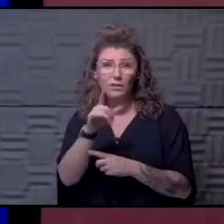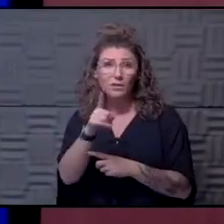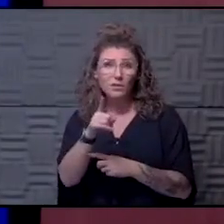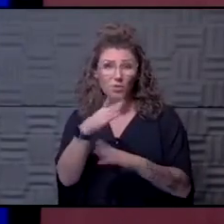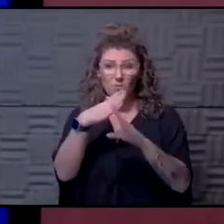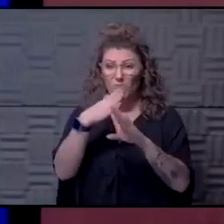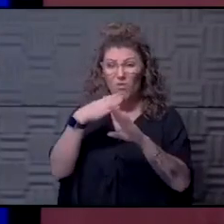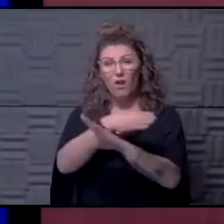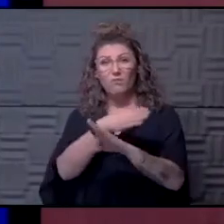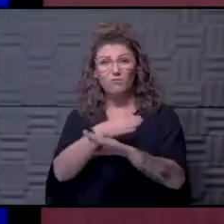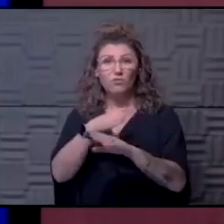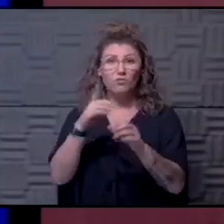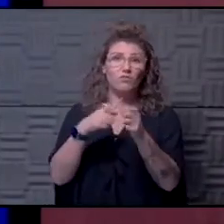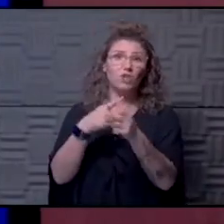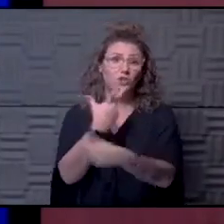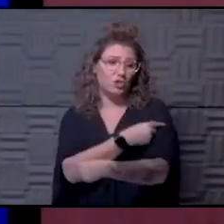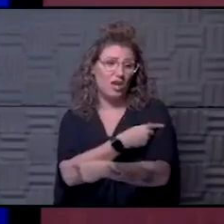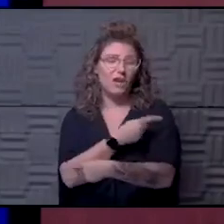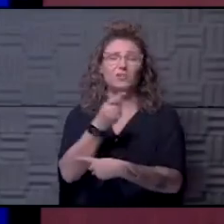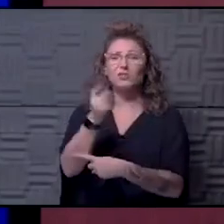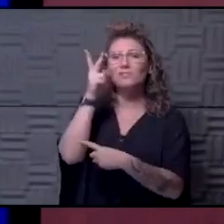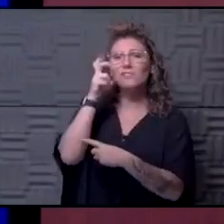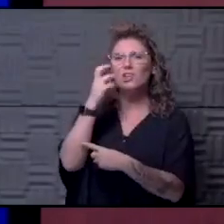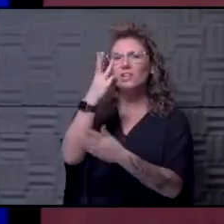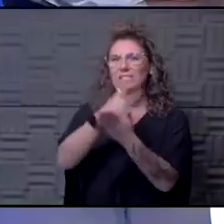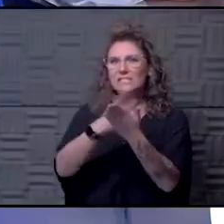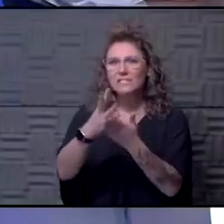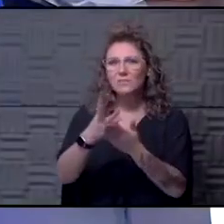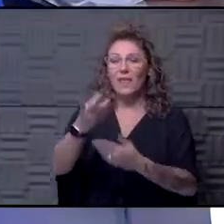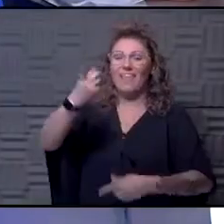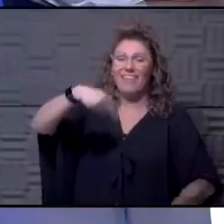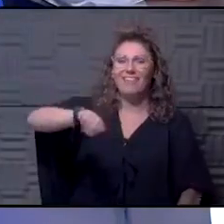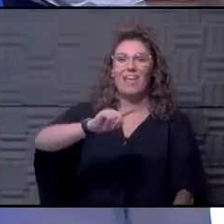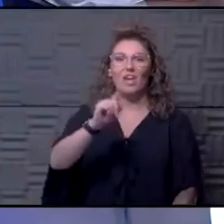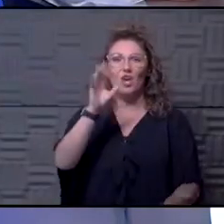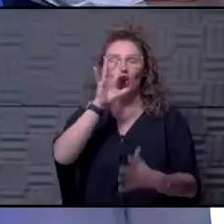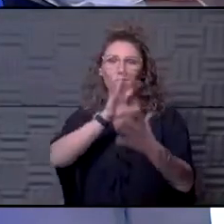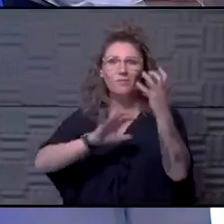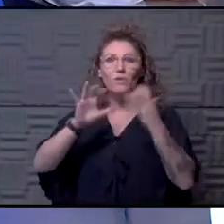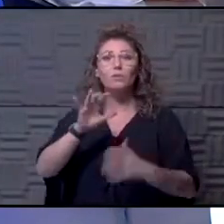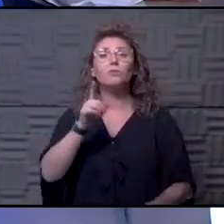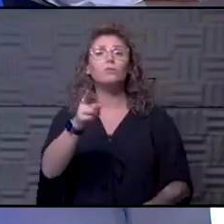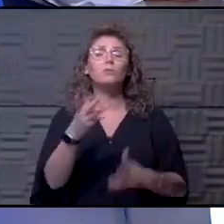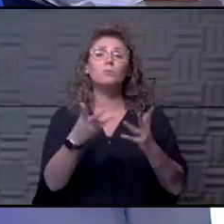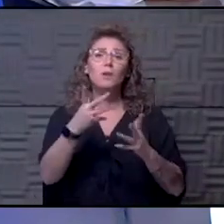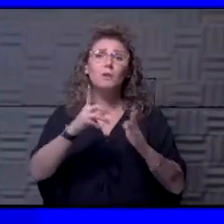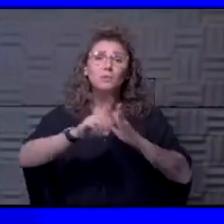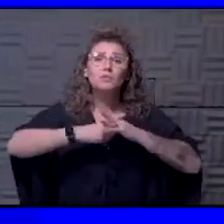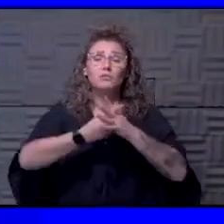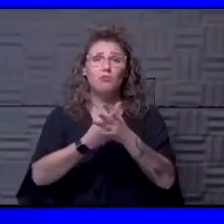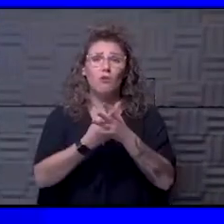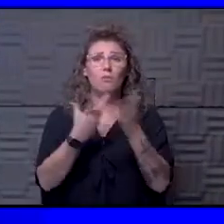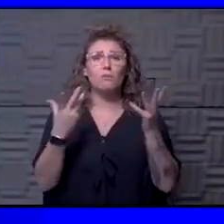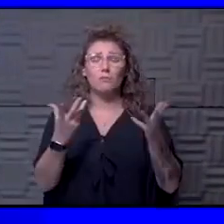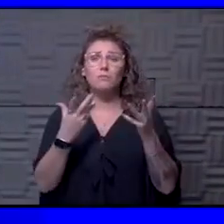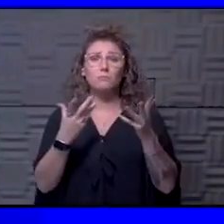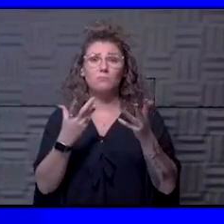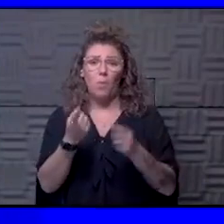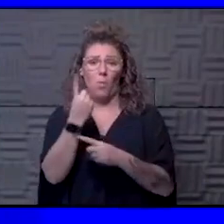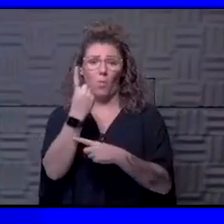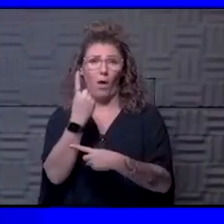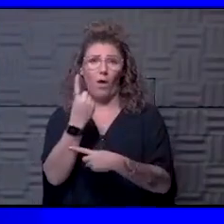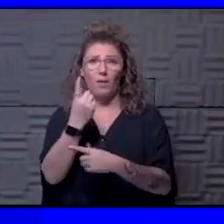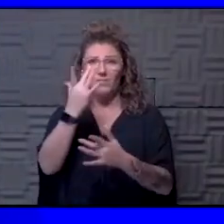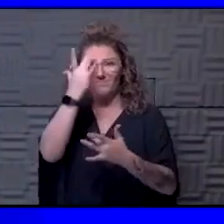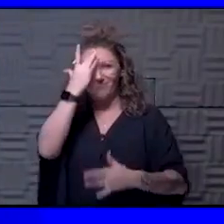are you immune after the first shot? She's hearing six weeks. She's confused. They are confused. So, you probably do start to mount, just as with one influenza